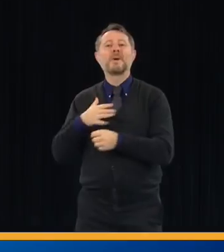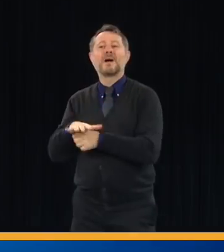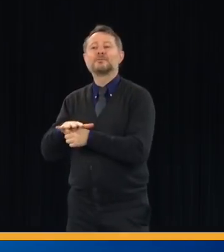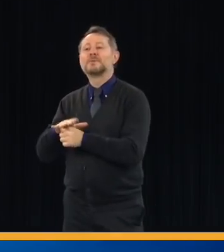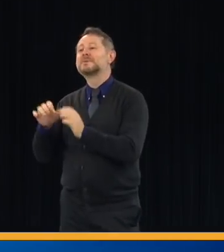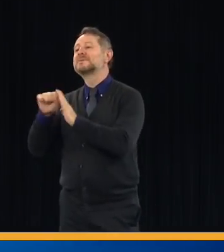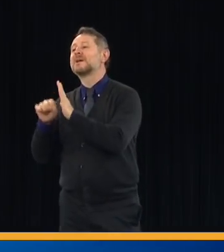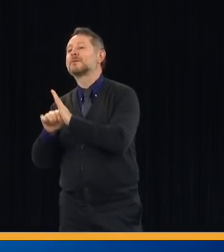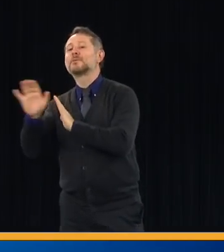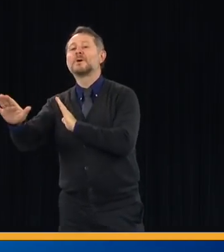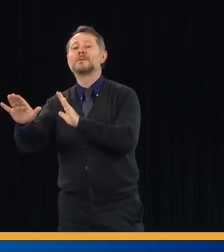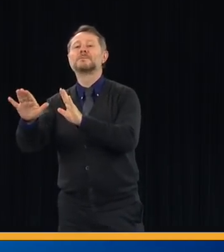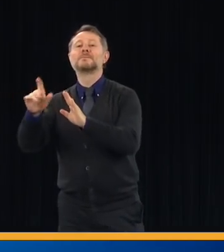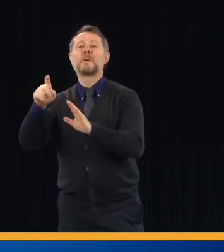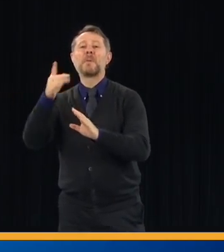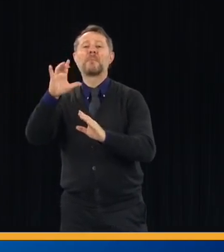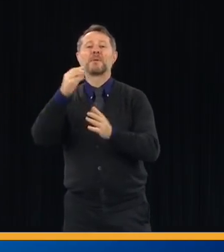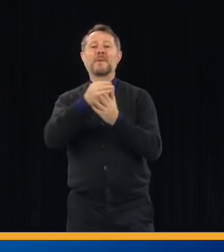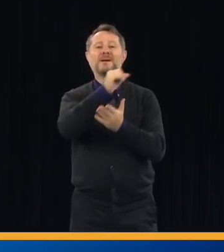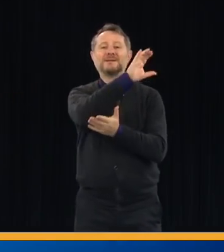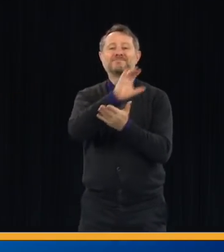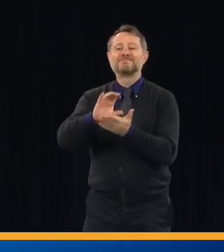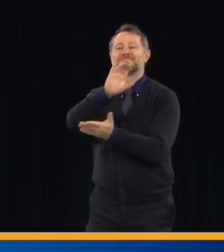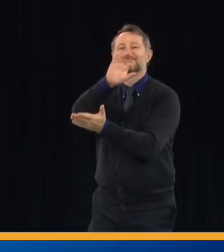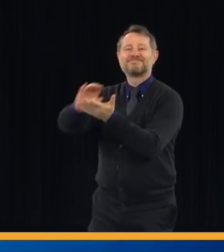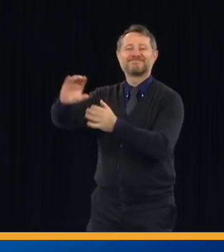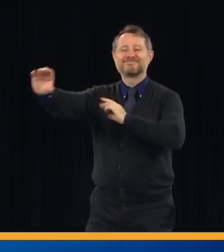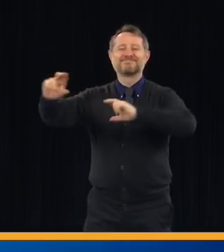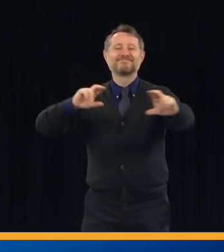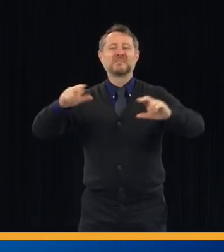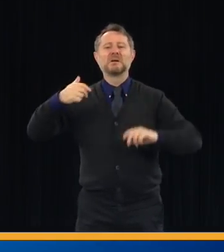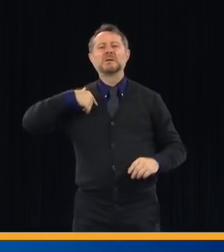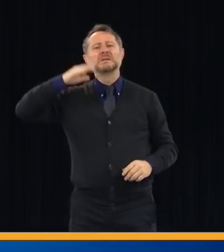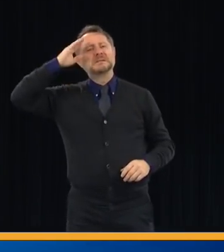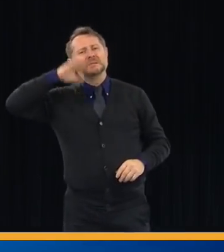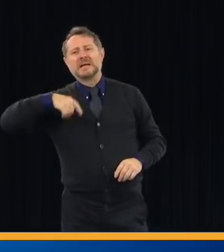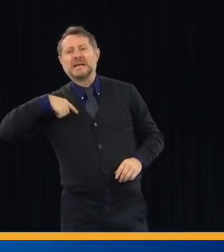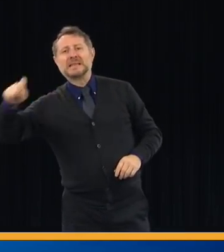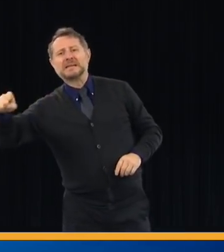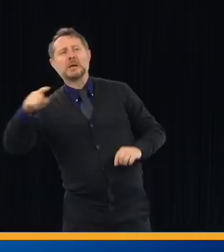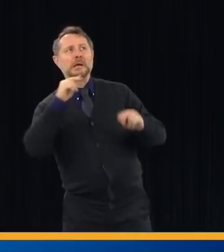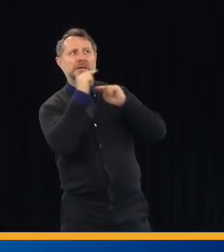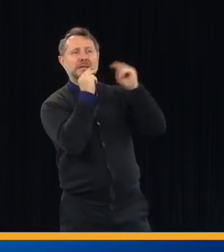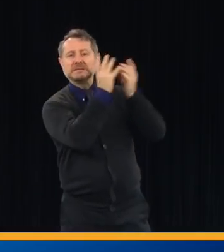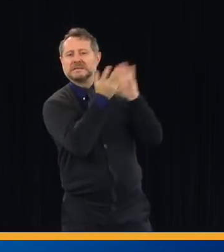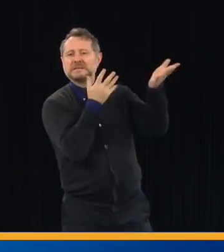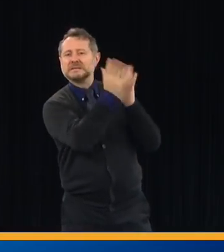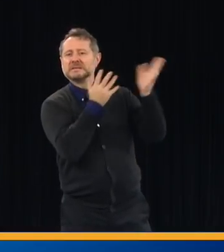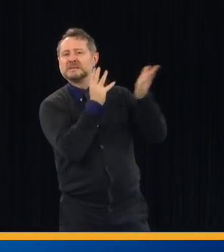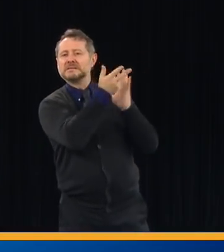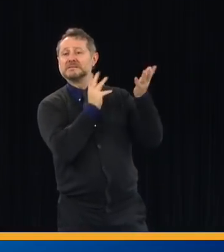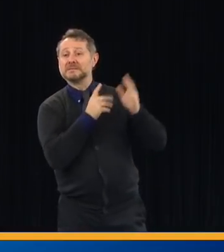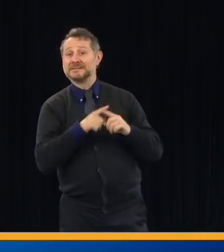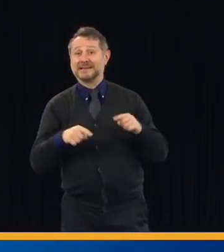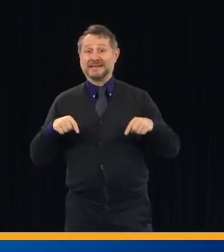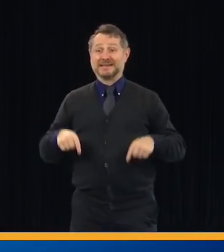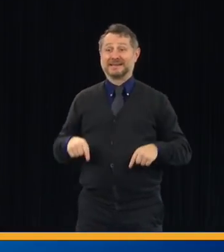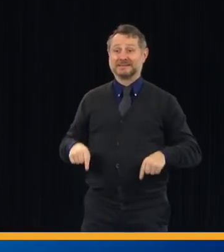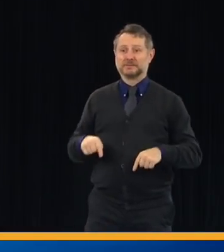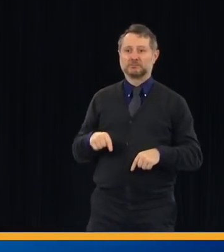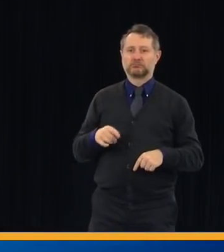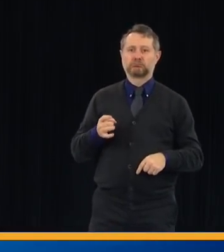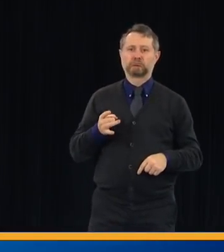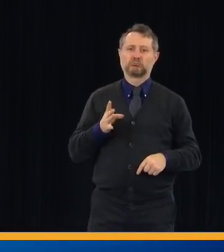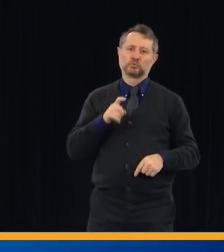pass a bill. I understand politics. I understand it very well. That's not how they should be operating here. And you did an